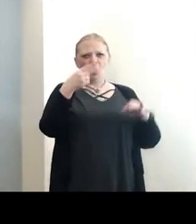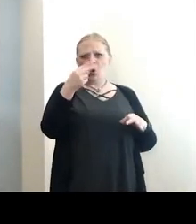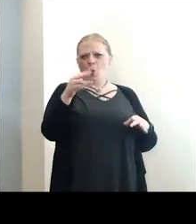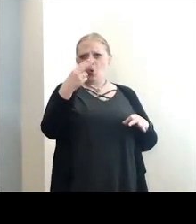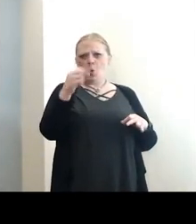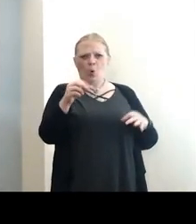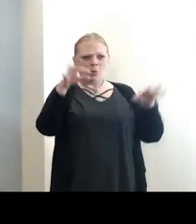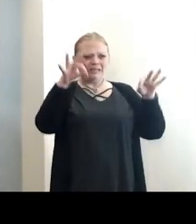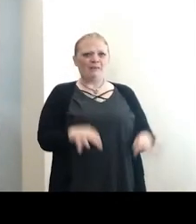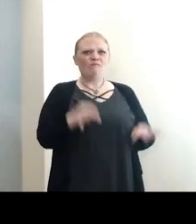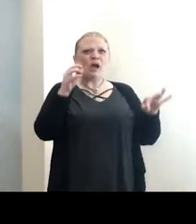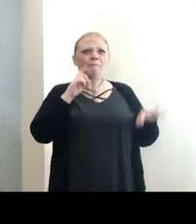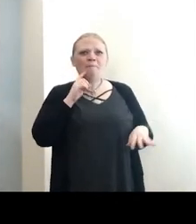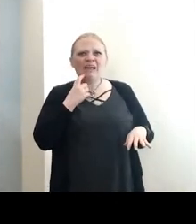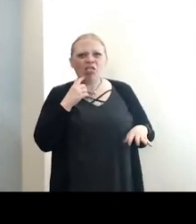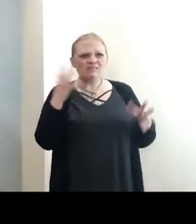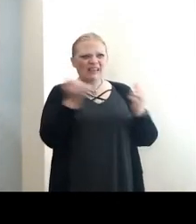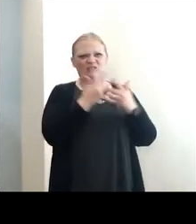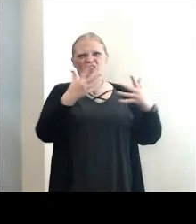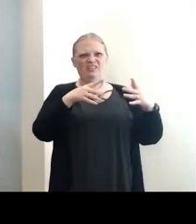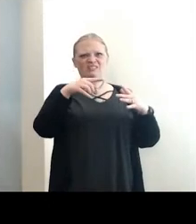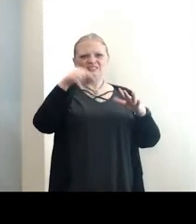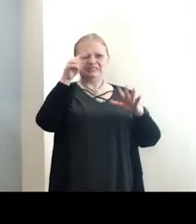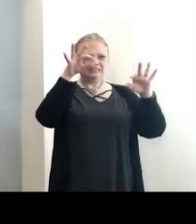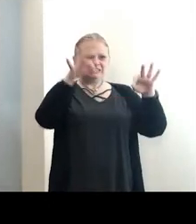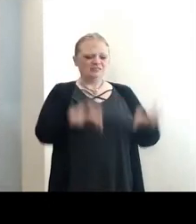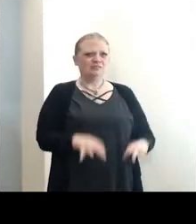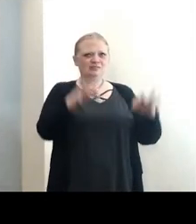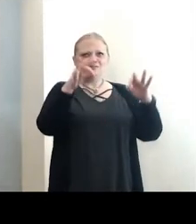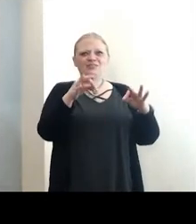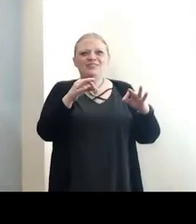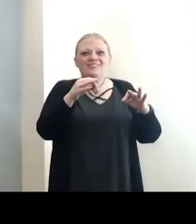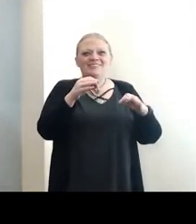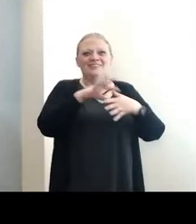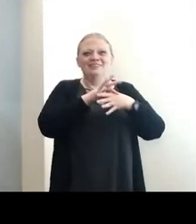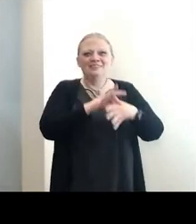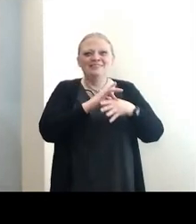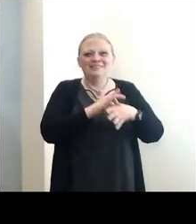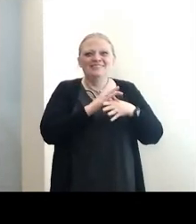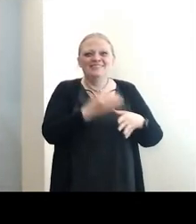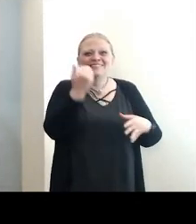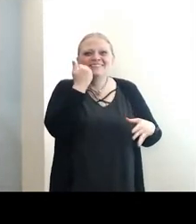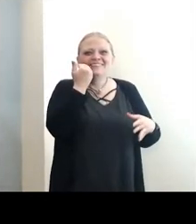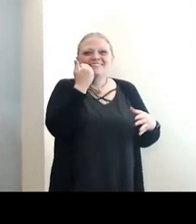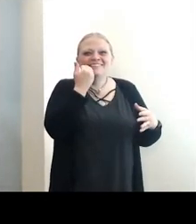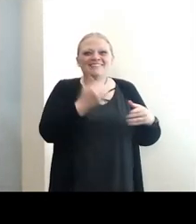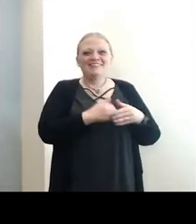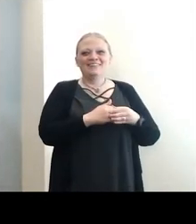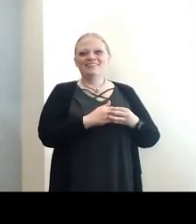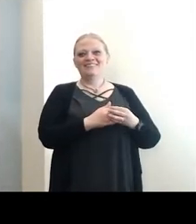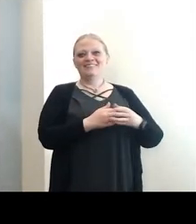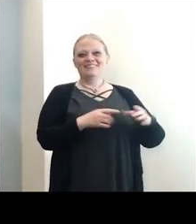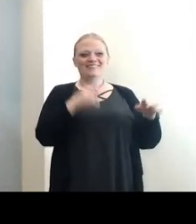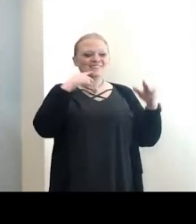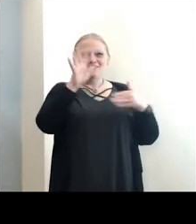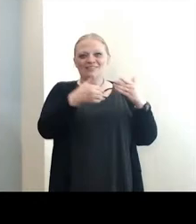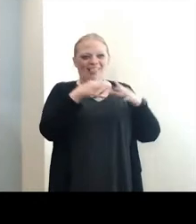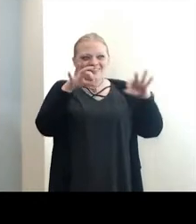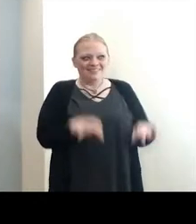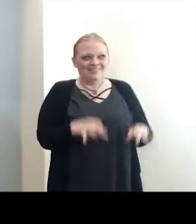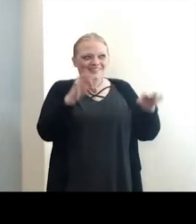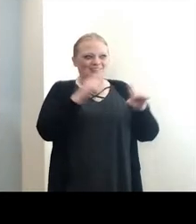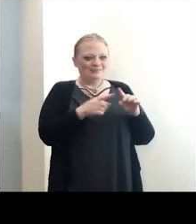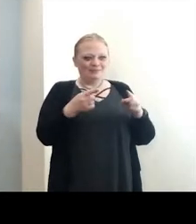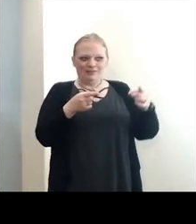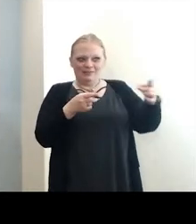deep fried pickles. They're all deep fried. Deep fried roast beef on wax sandwiches. It's all deep fried. But sometimes you're getting it from a